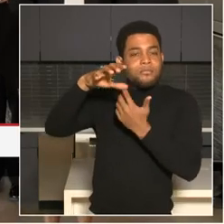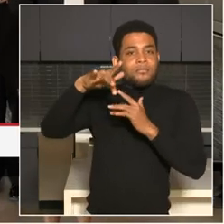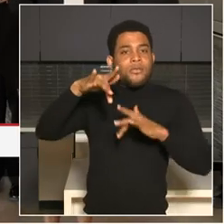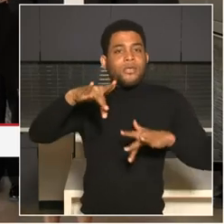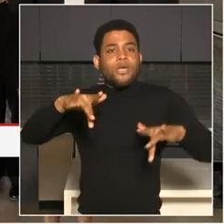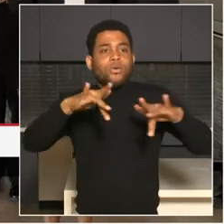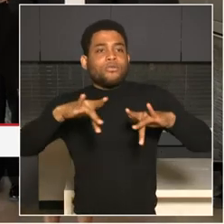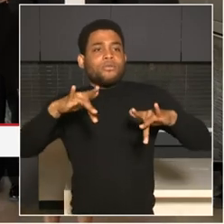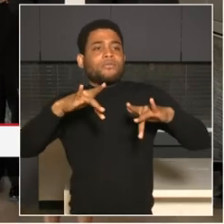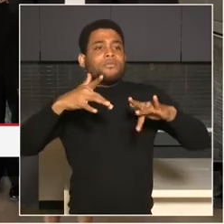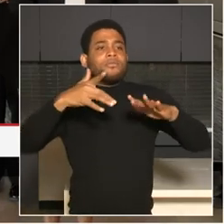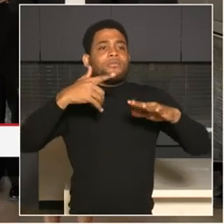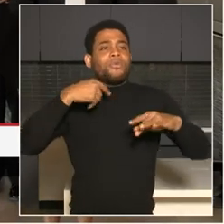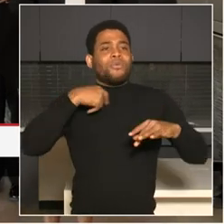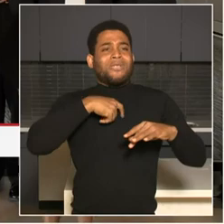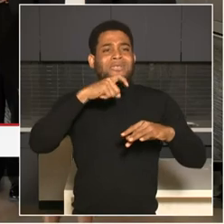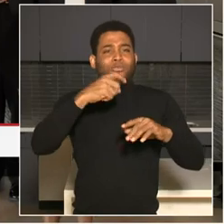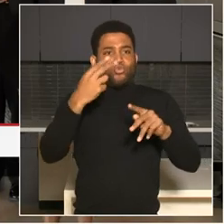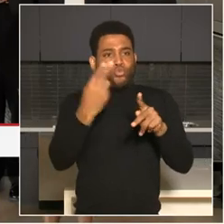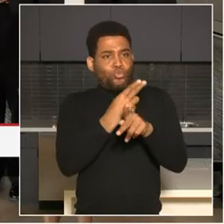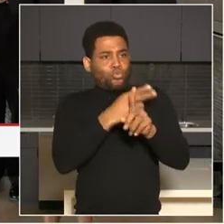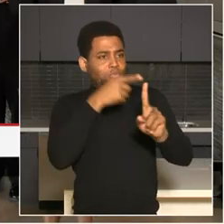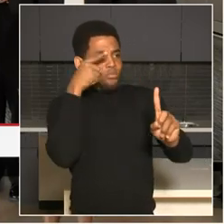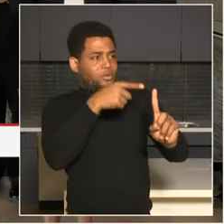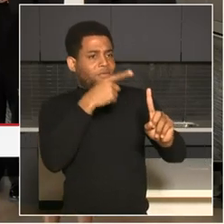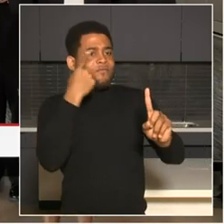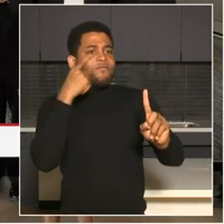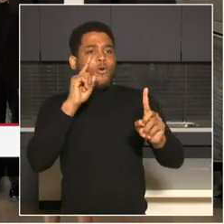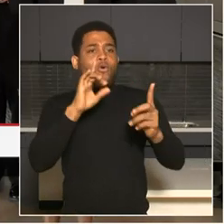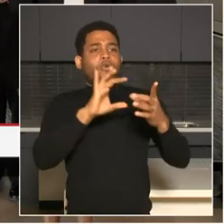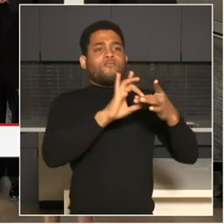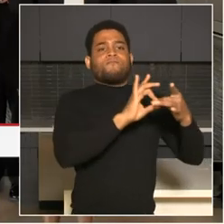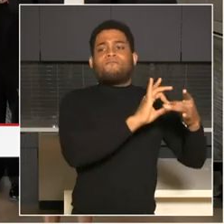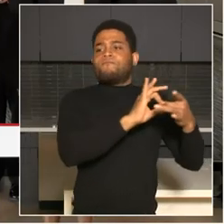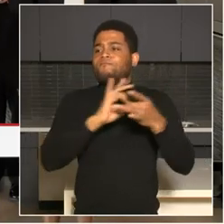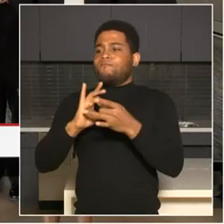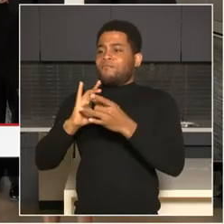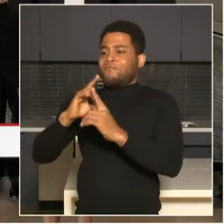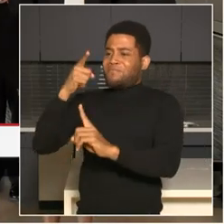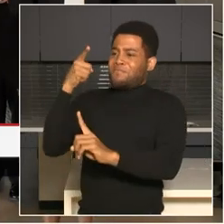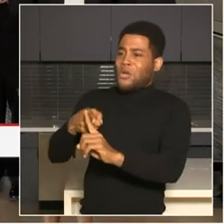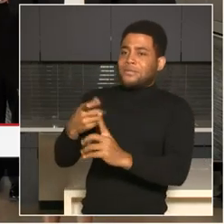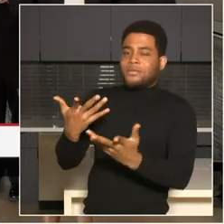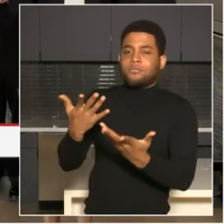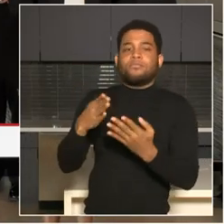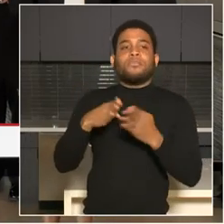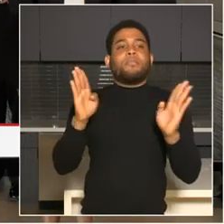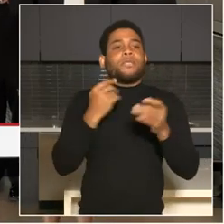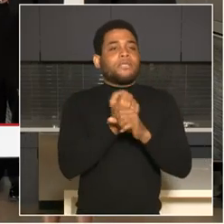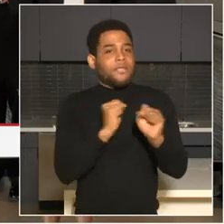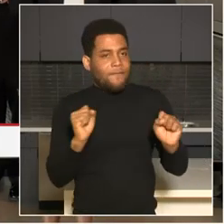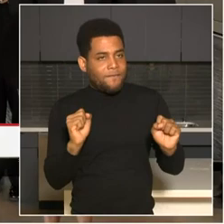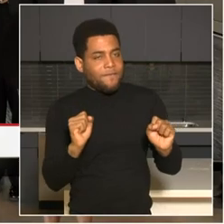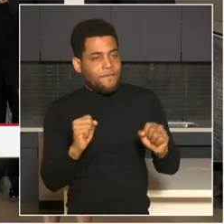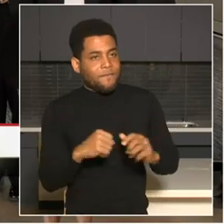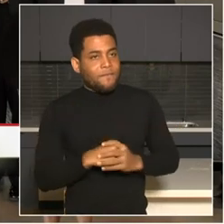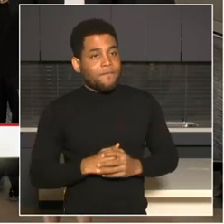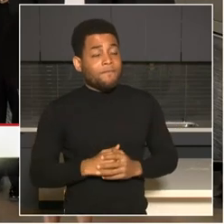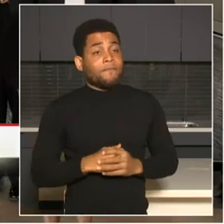for, for public safety. And I think a good part of that, um, begins now. And I, I just want to be clear about